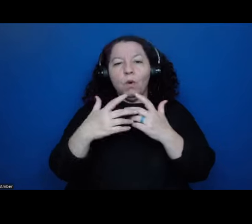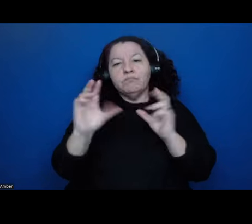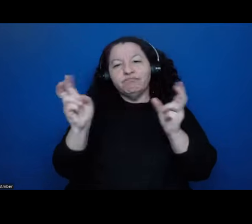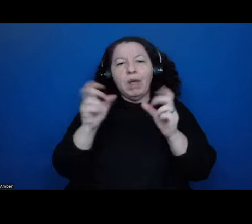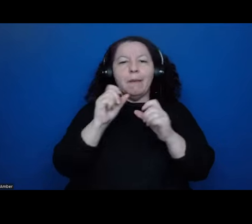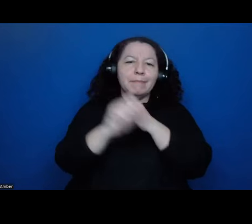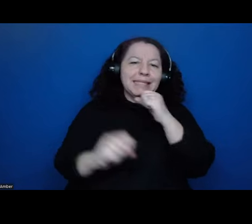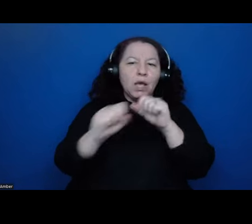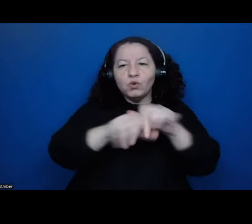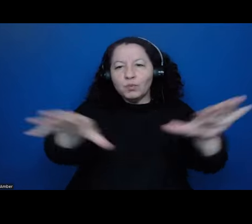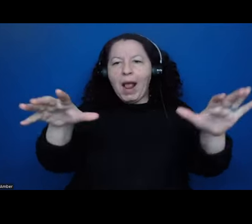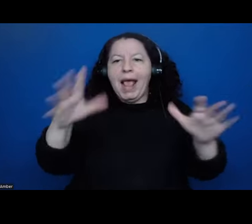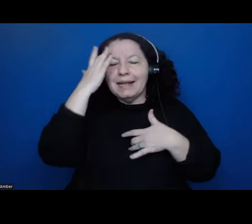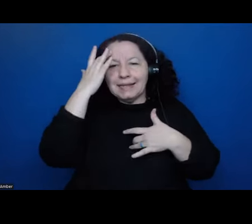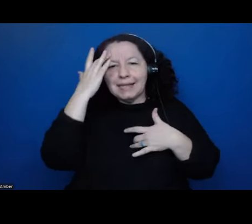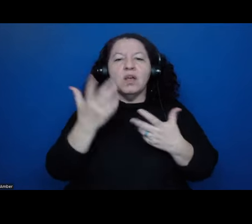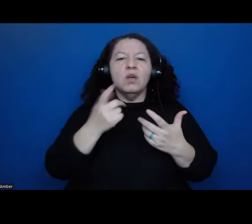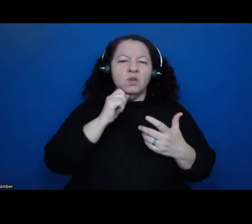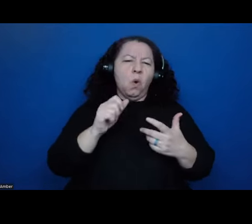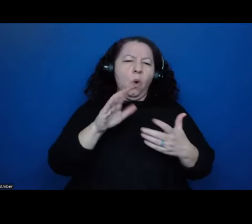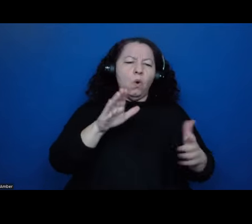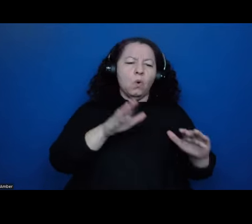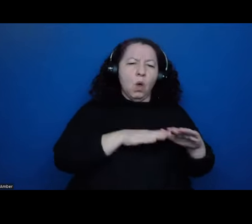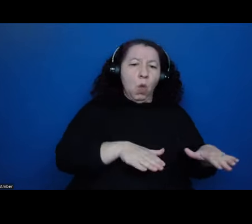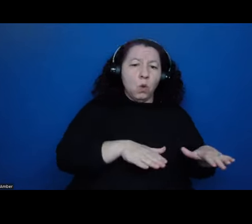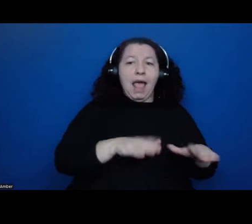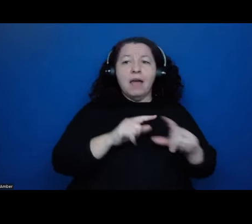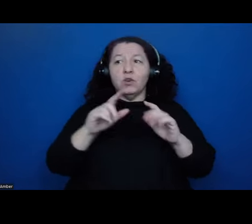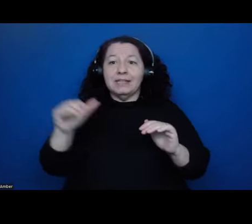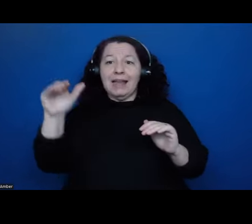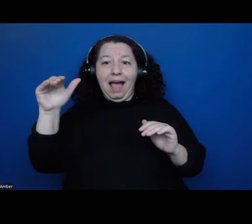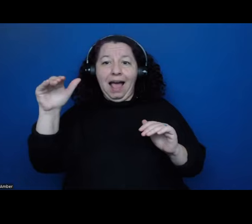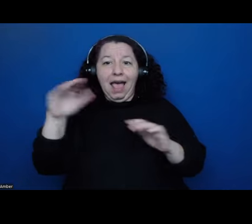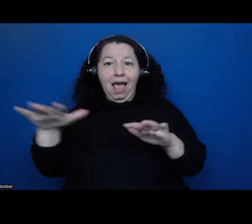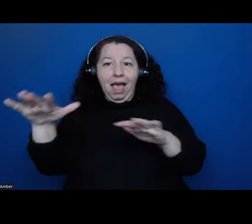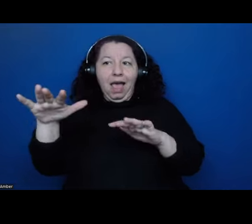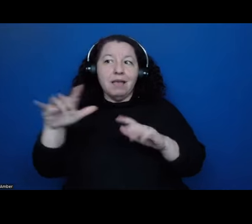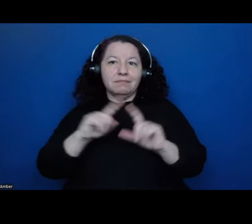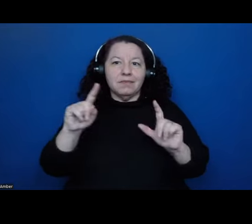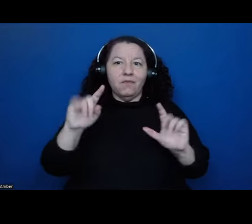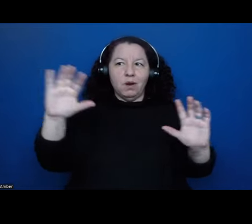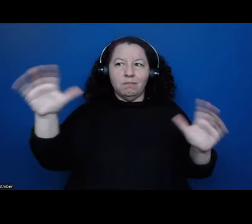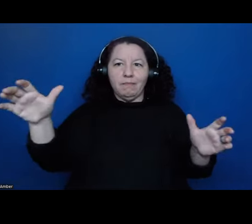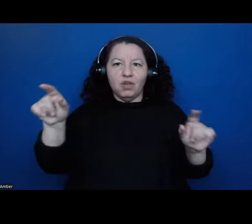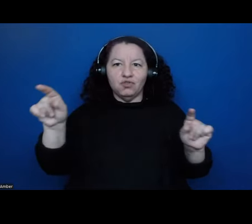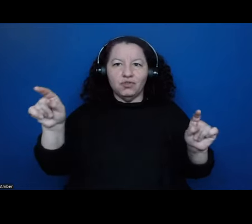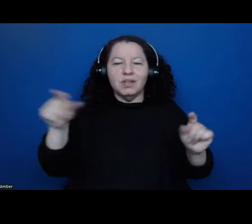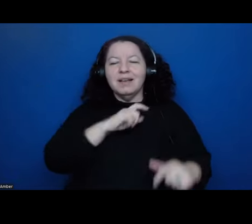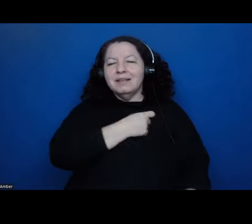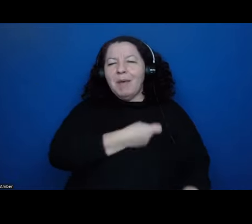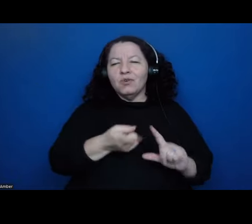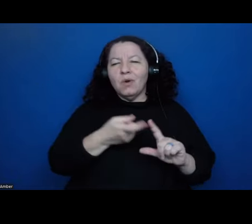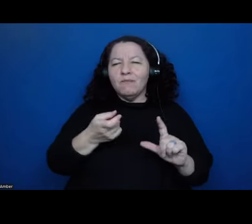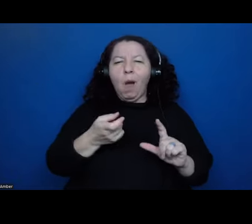versus lowland populations. So, um, so, you the Spanish coming from a more sort of arid, uh,